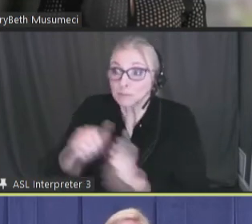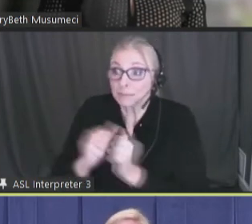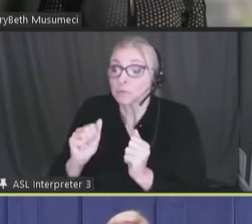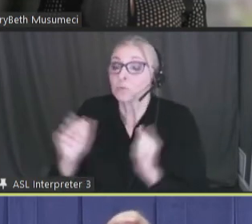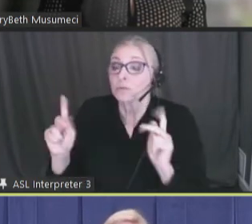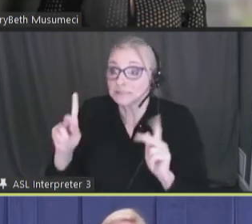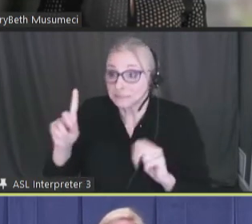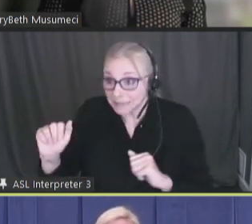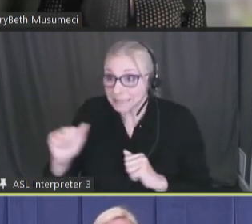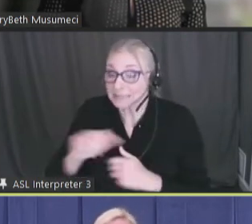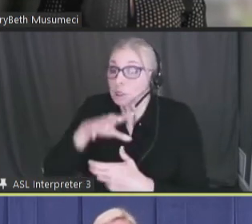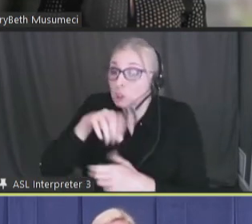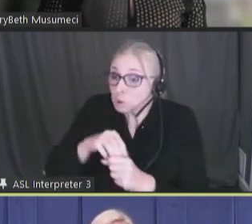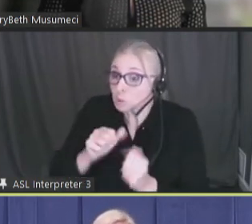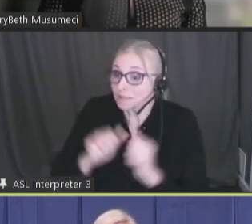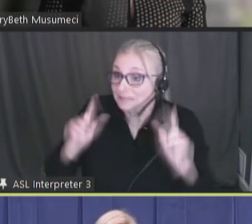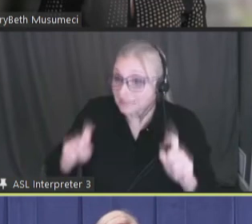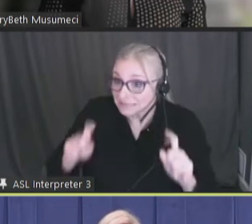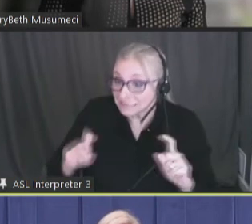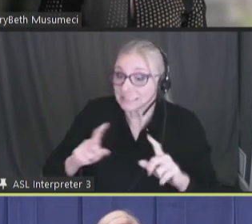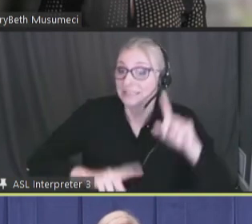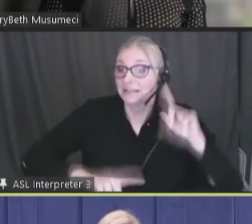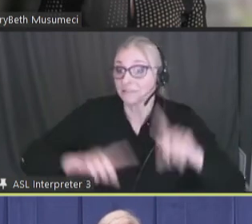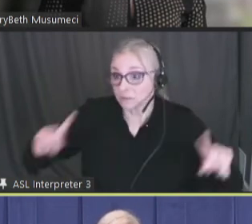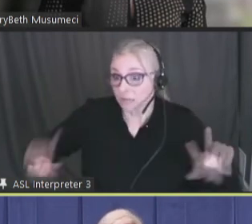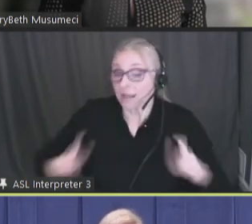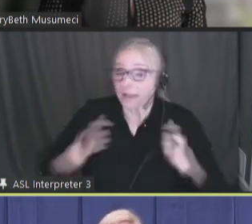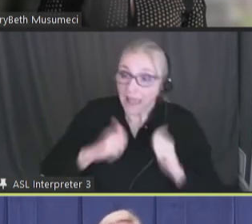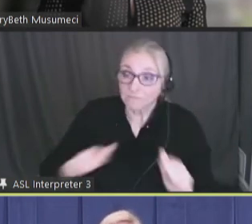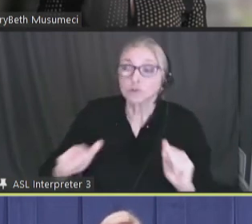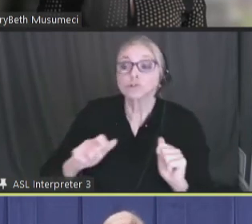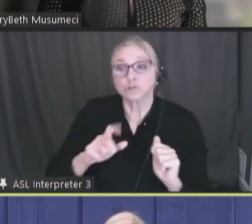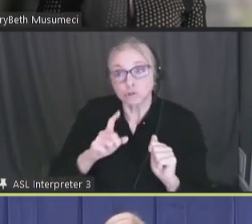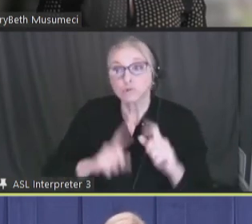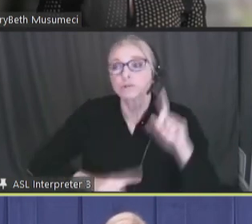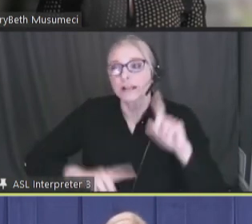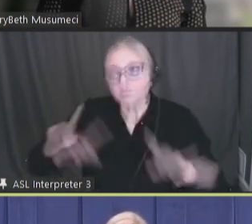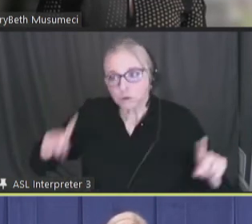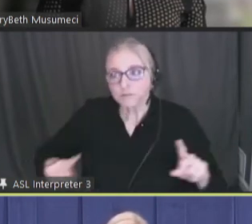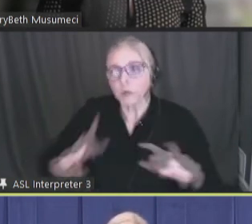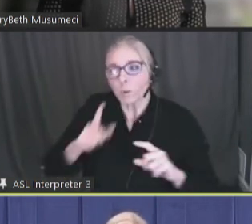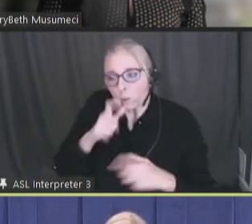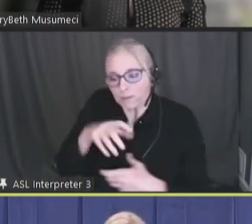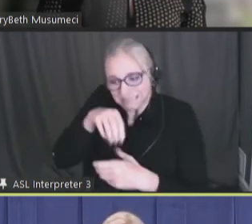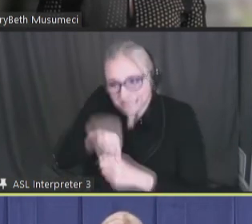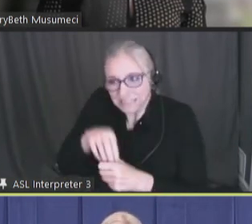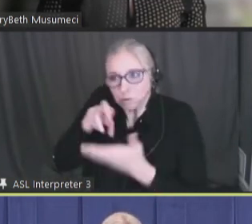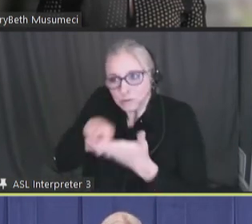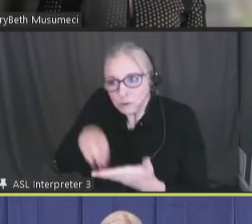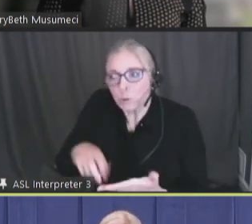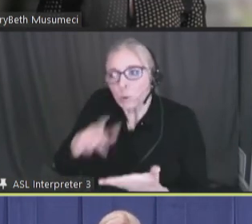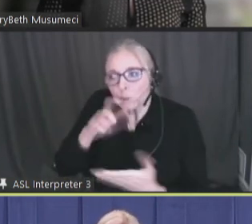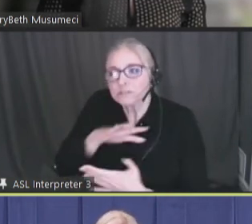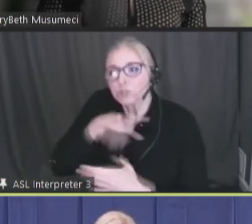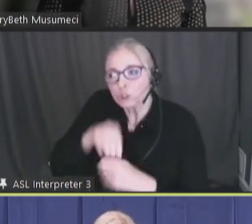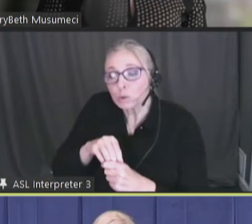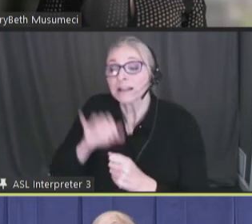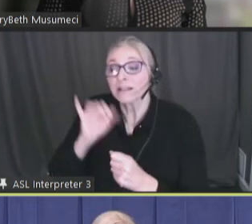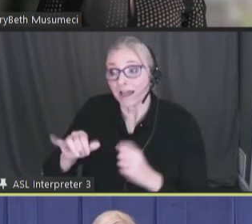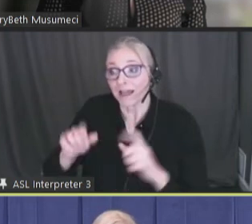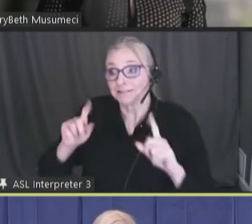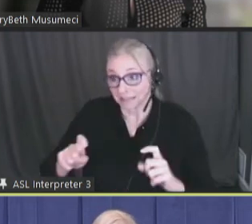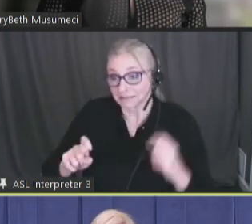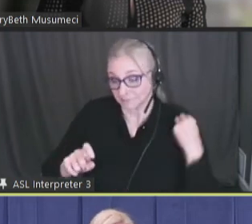disabilities to be included in diversifying efforts or efforts to diversify research and clinical trial. Enrollment.